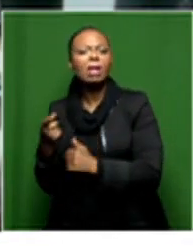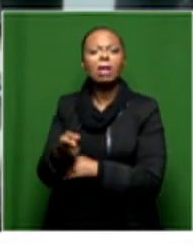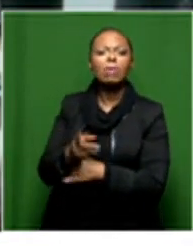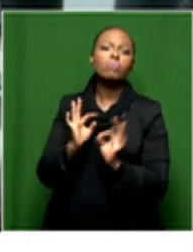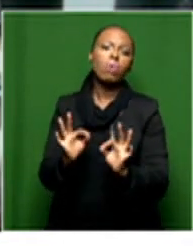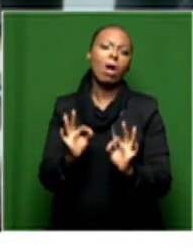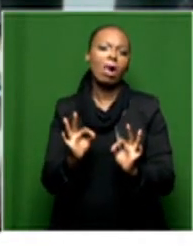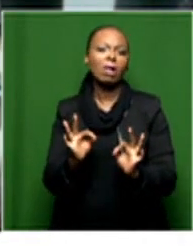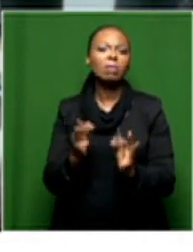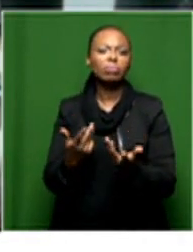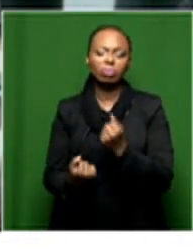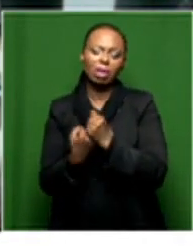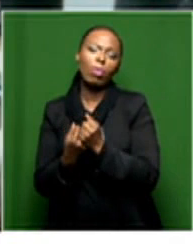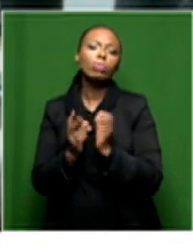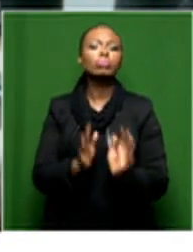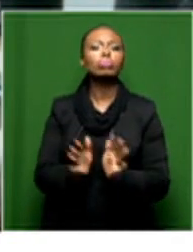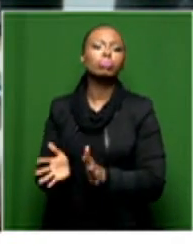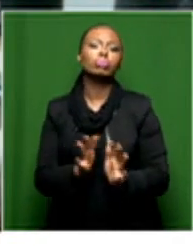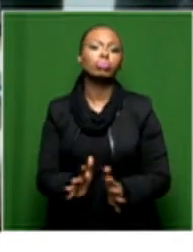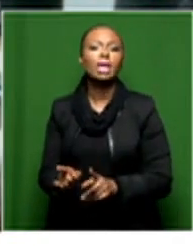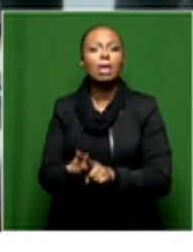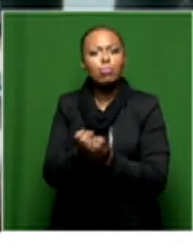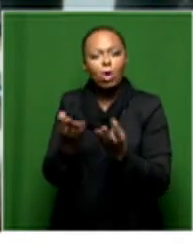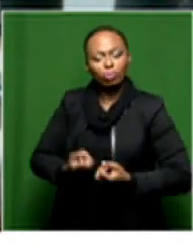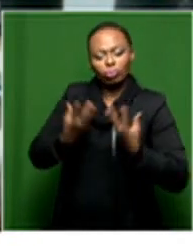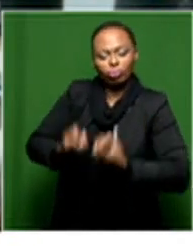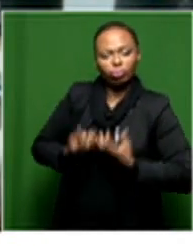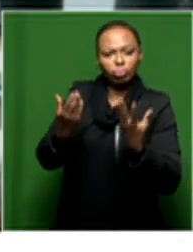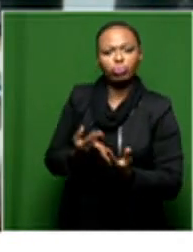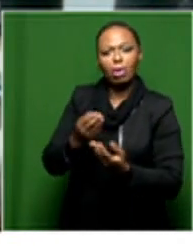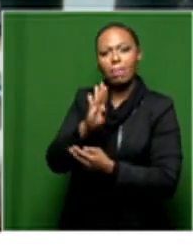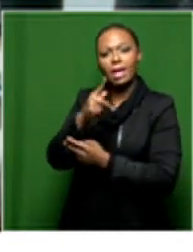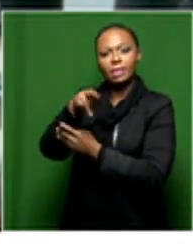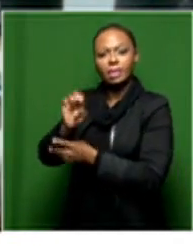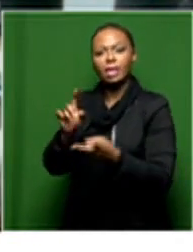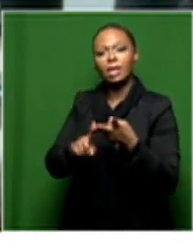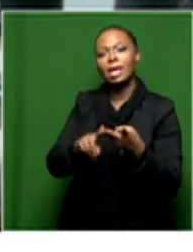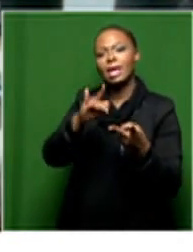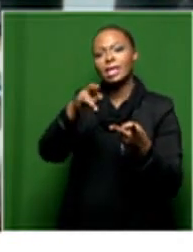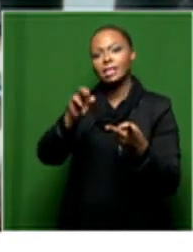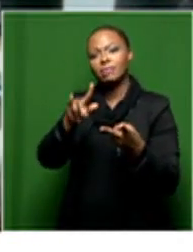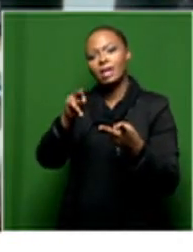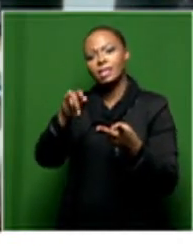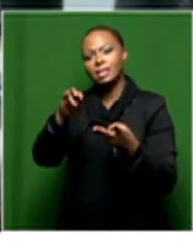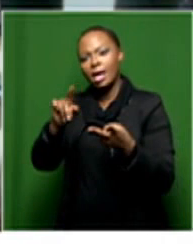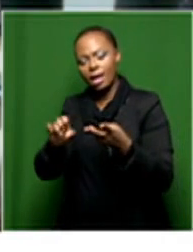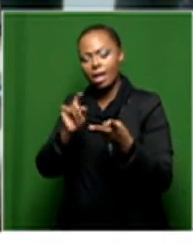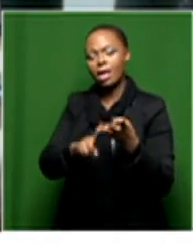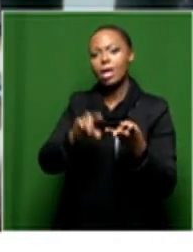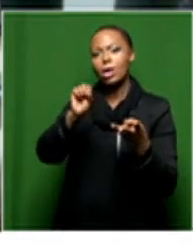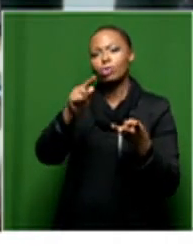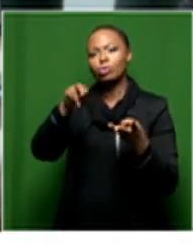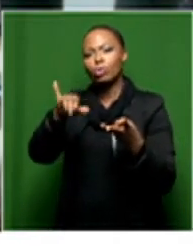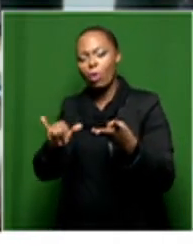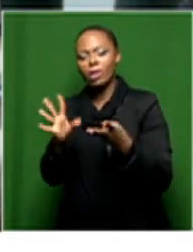because we have the best of the best when it comes to poetry. have Vangile Ganchu. We have Christy Fonseil. We have Soli